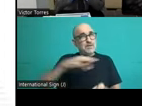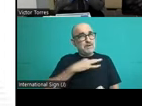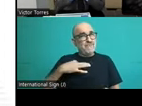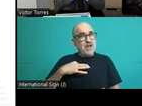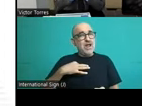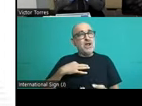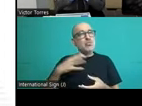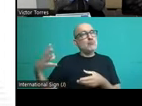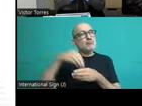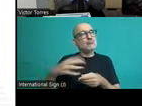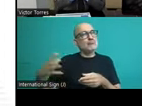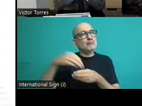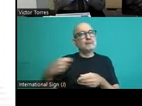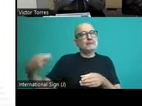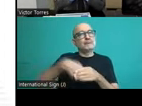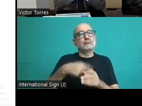financing,